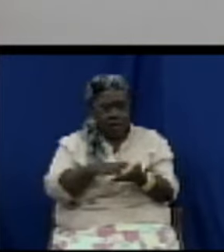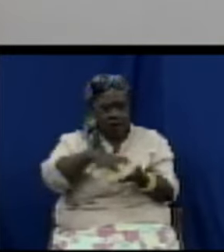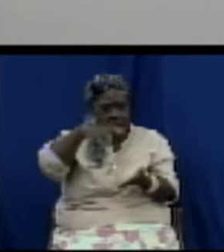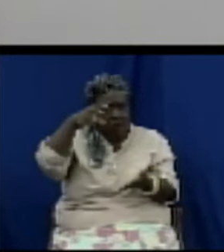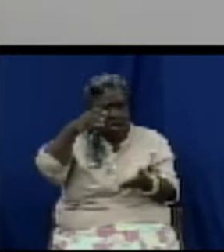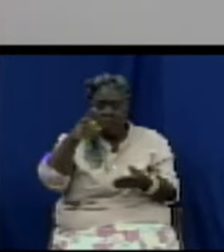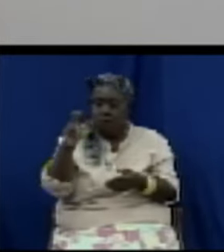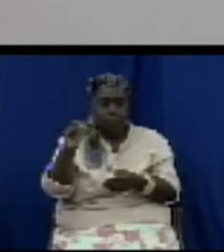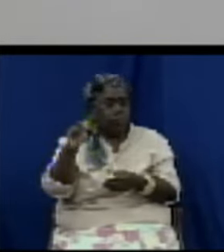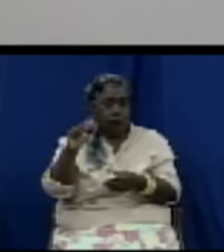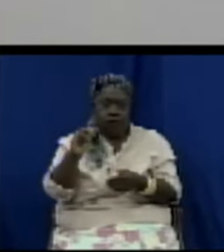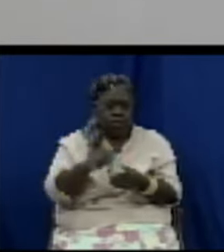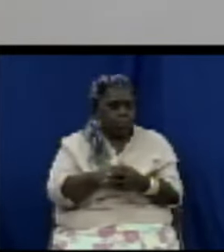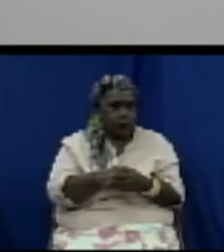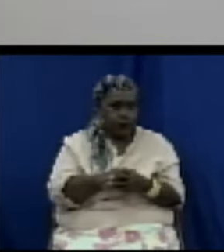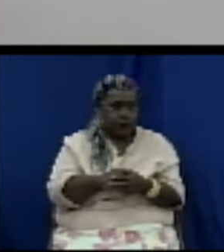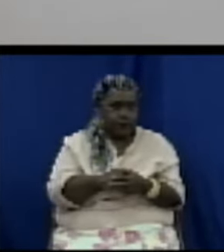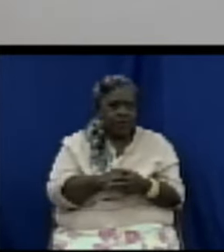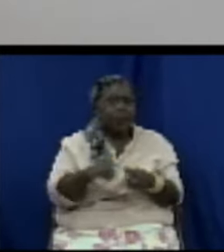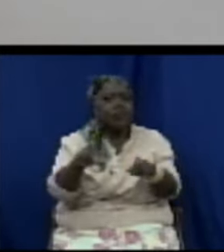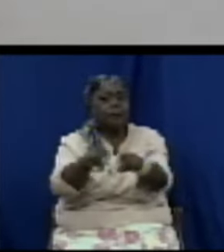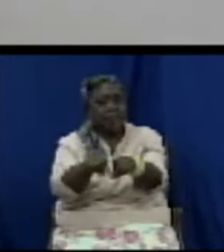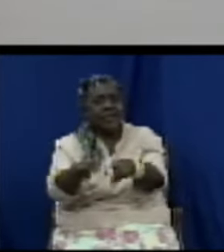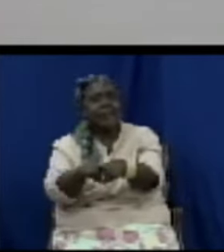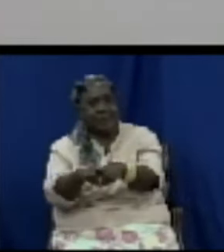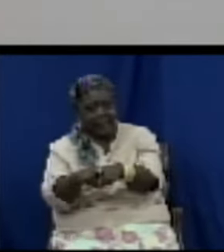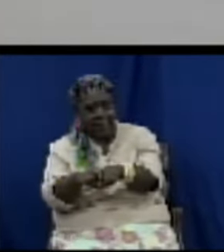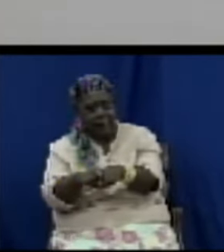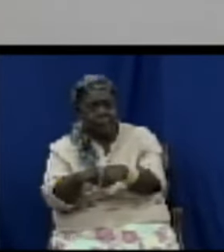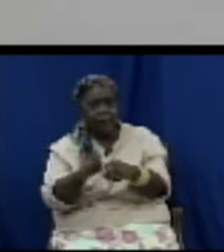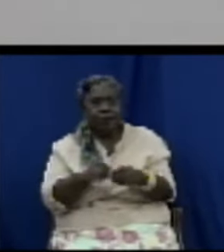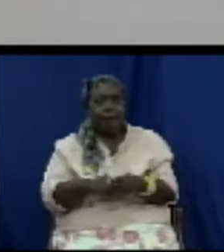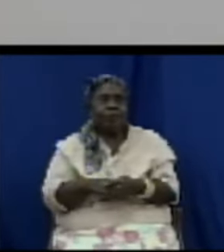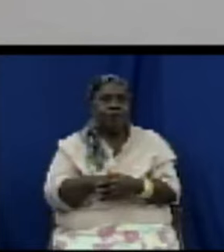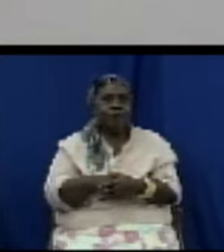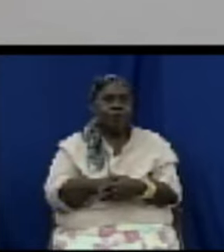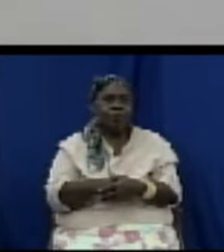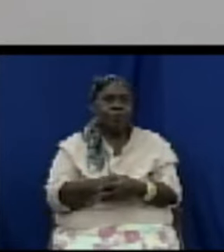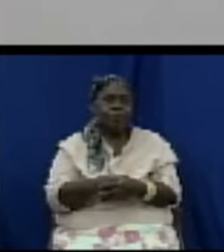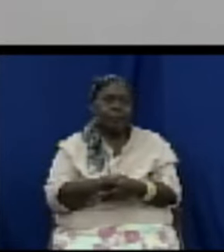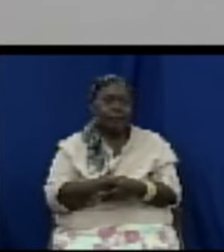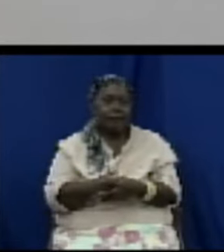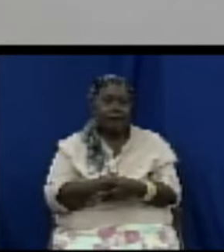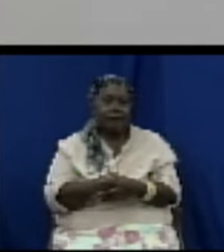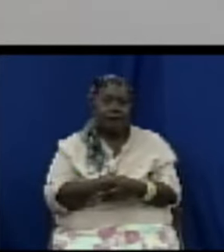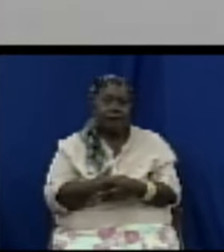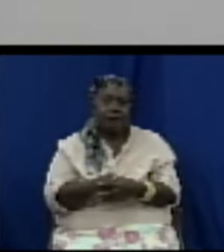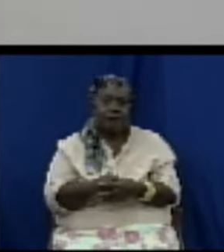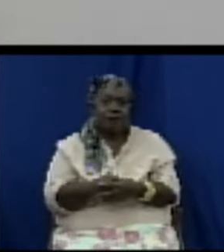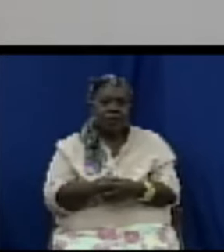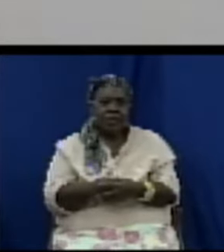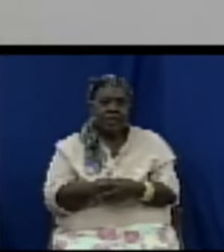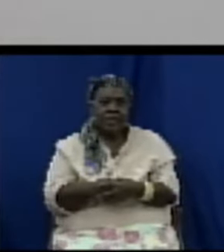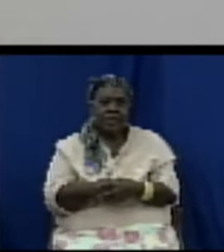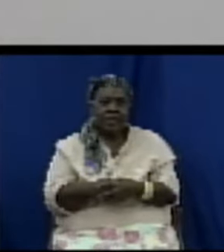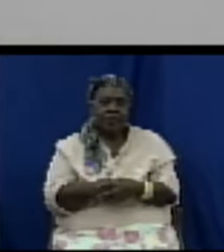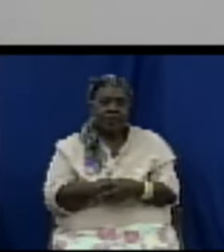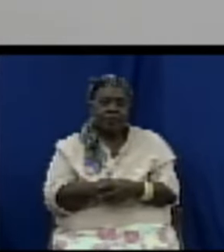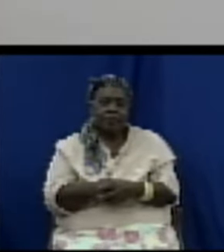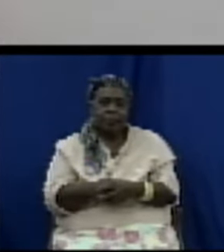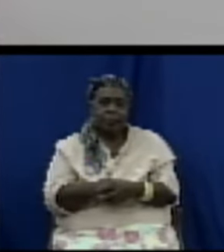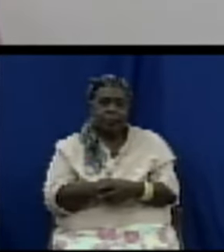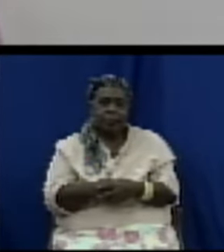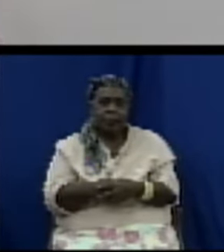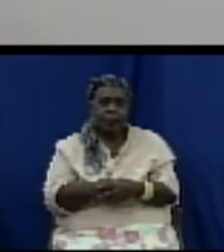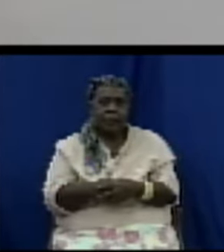in cost of our milk in a shop in St. Paul's versus milk in a store in town nor should consumers